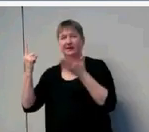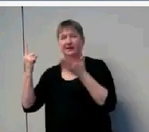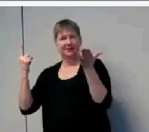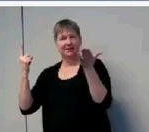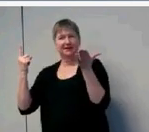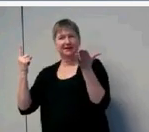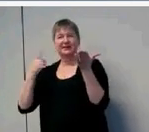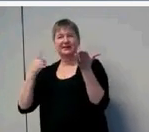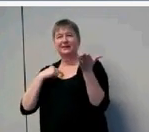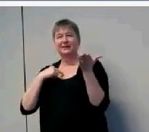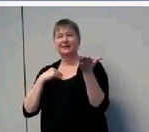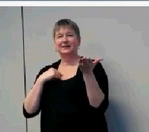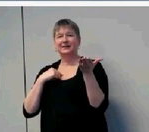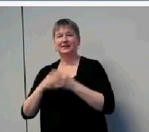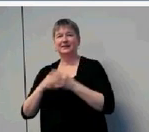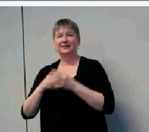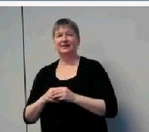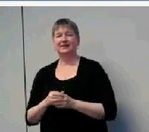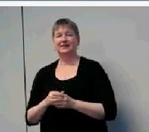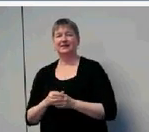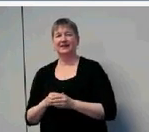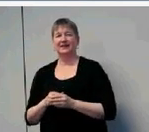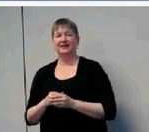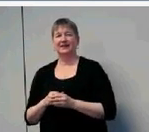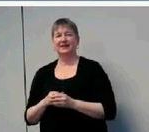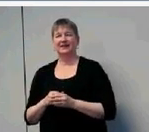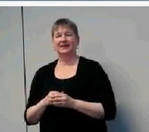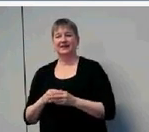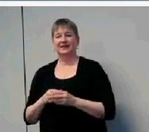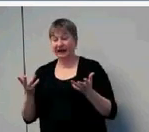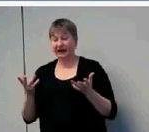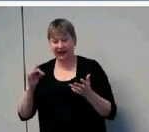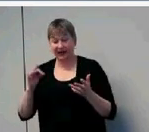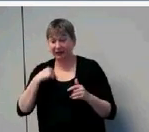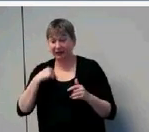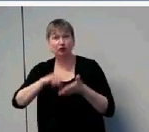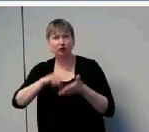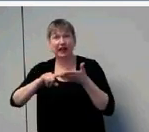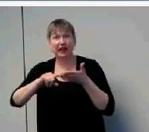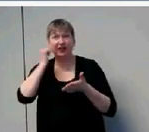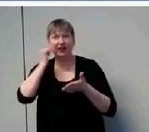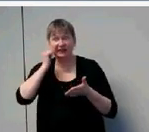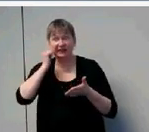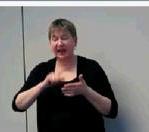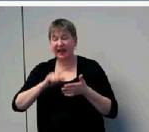the device if I haven't checked it every day and they're not getting good audibility? Boy, that was a quote worth keeping.